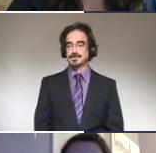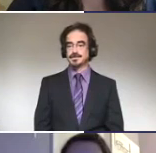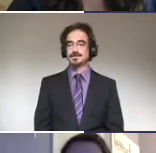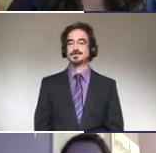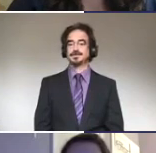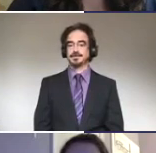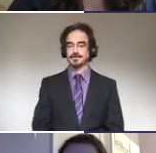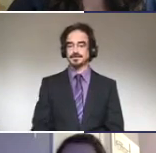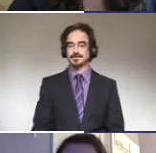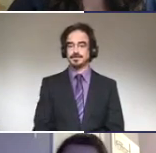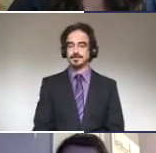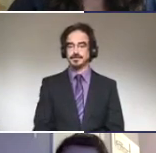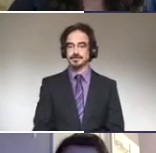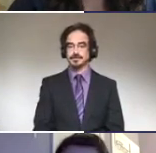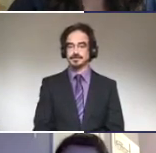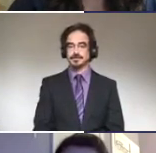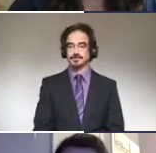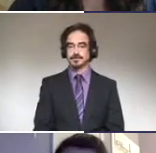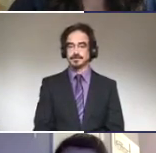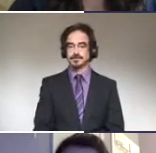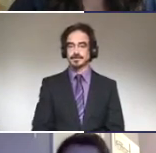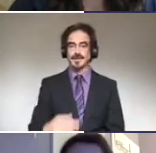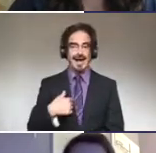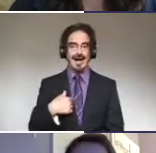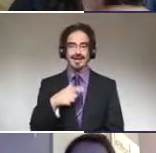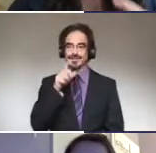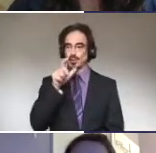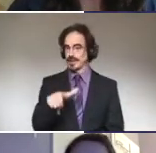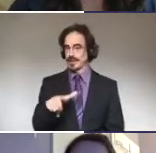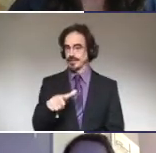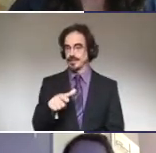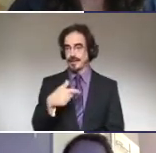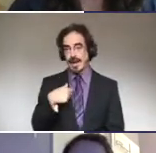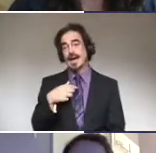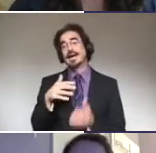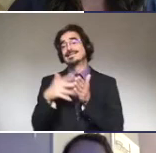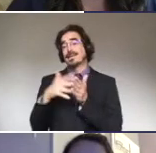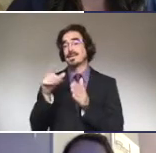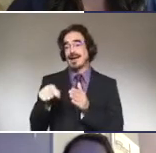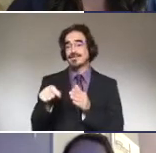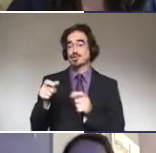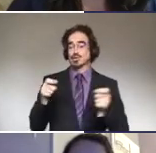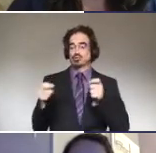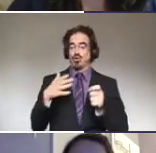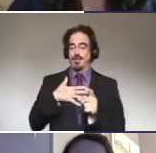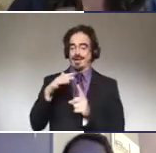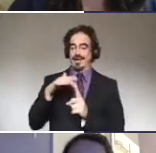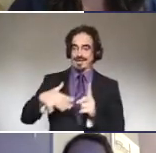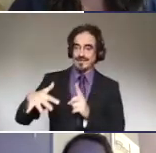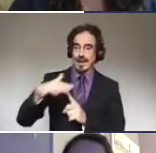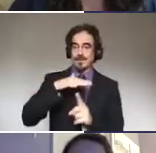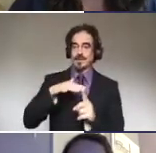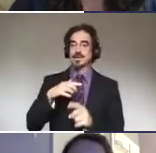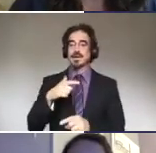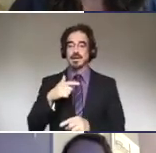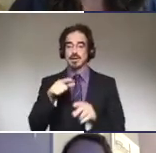I don't need them. I do sometimes have to control my environment. I wear, as you can